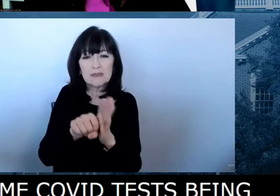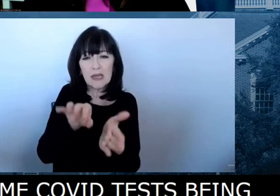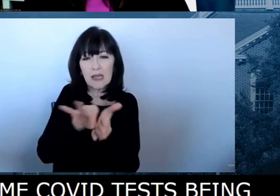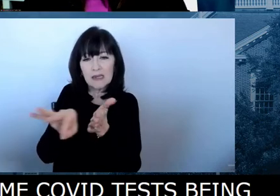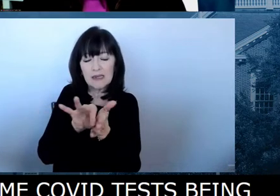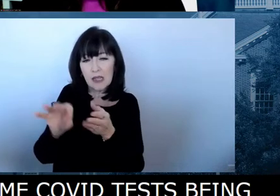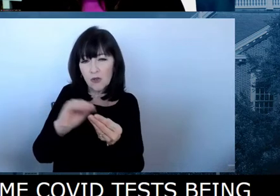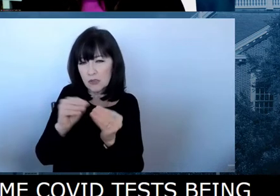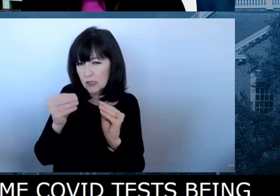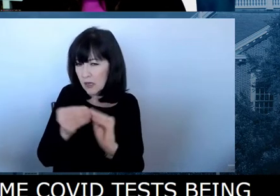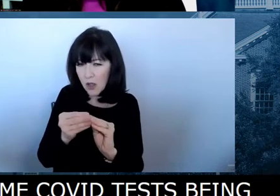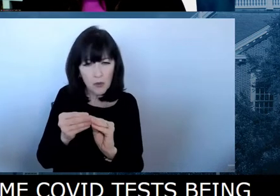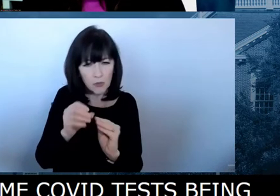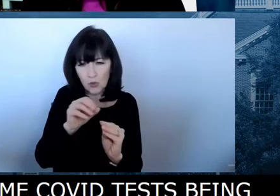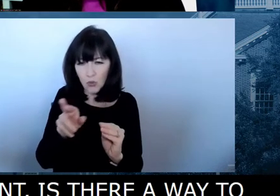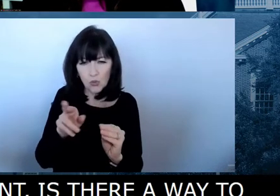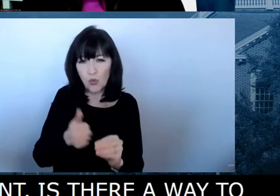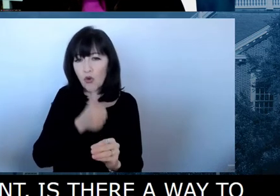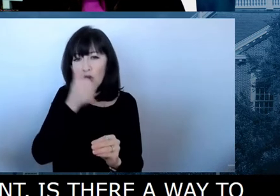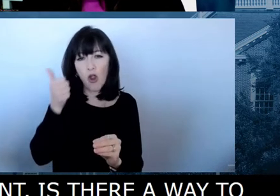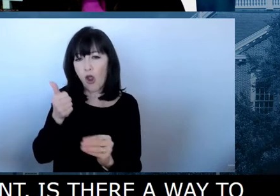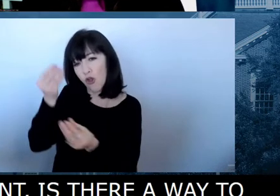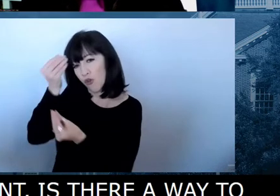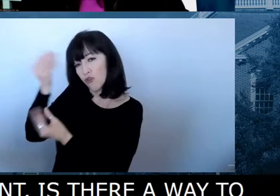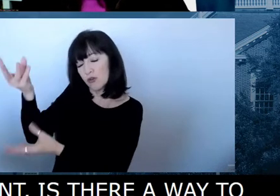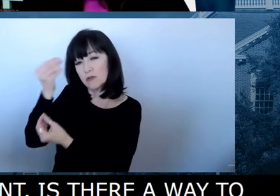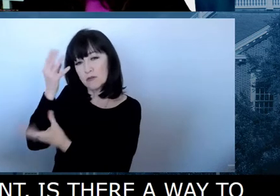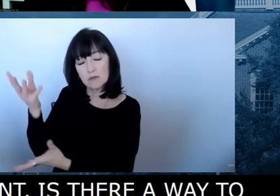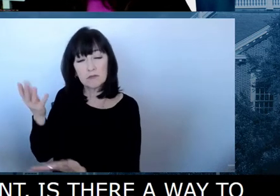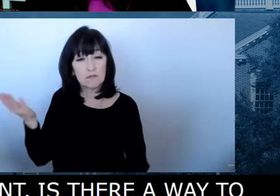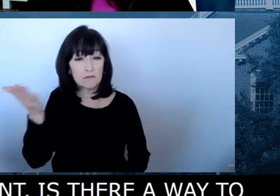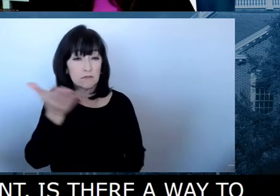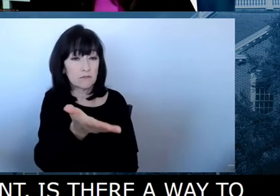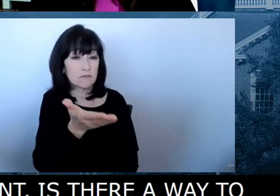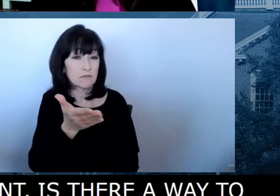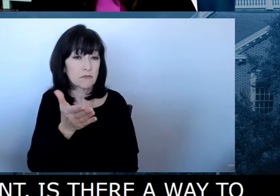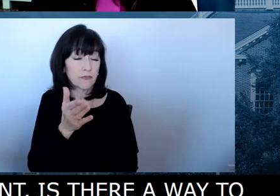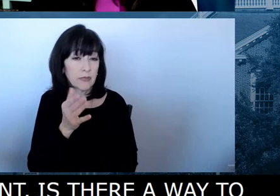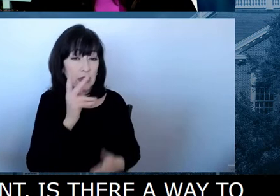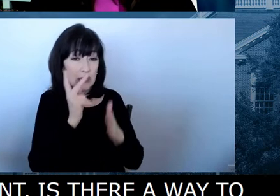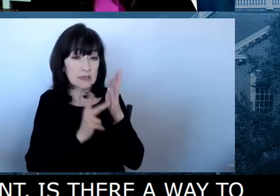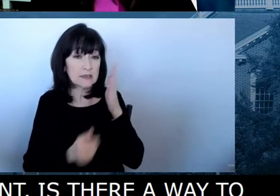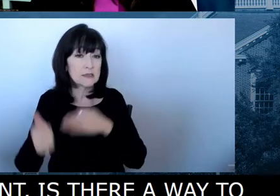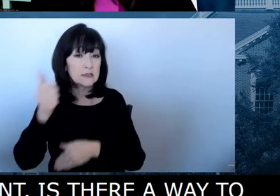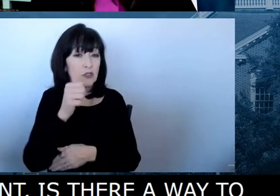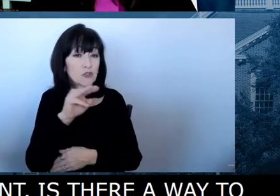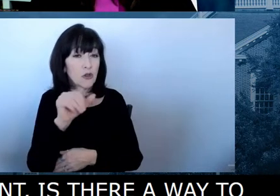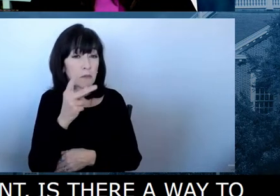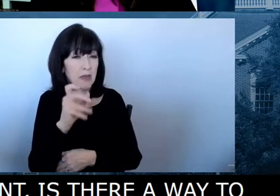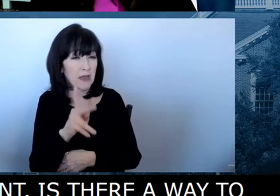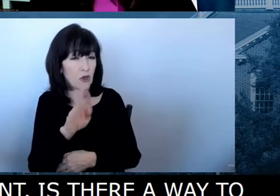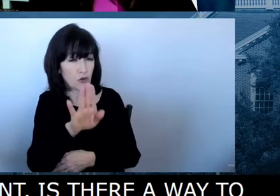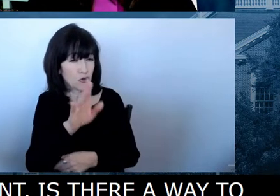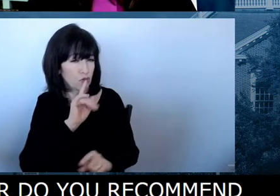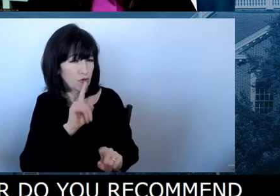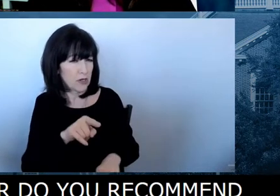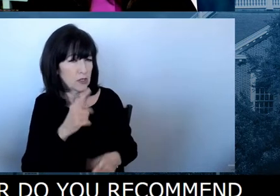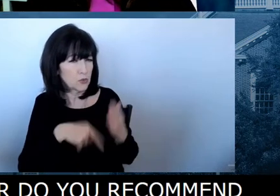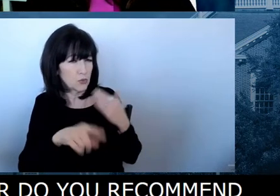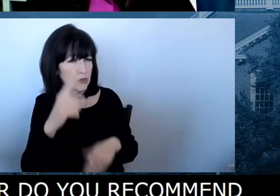defer that to Secretary McGarrick. Thanks, governor. And thanks for the question. And I think this is,